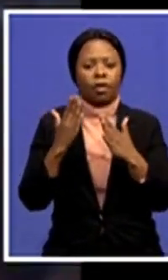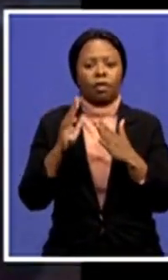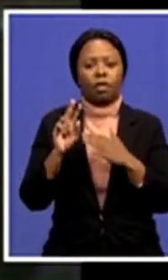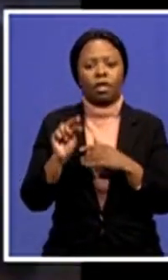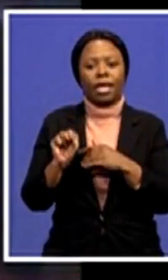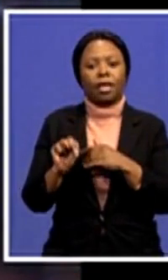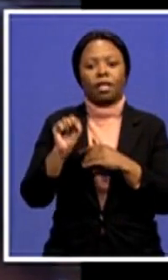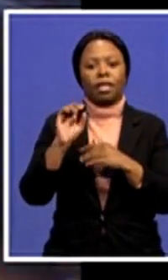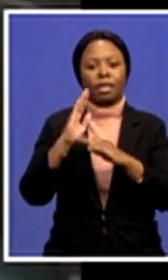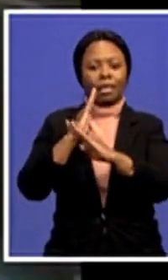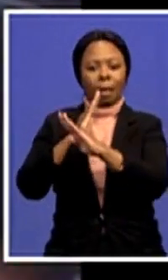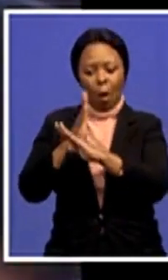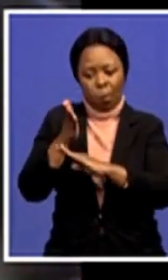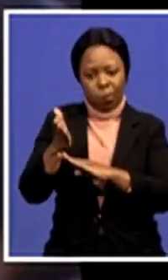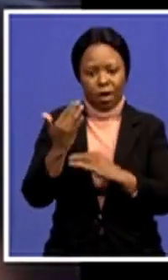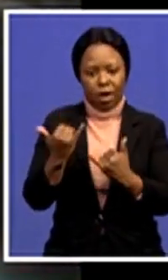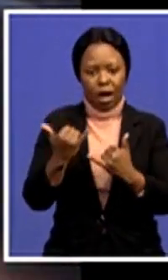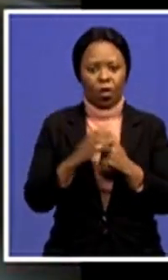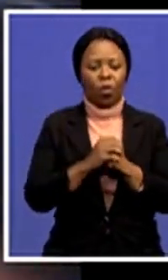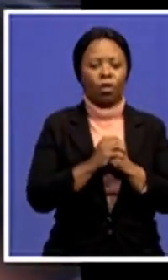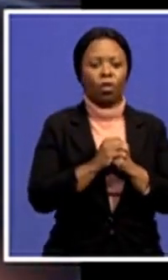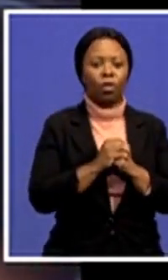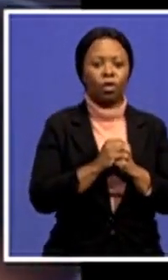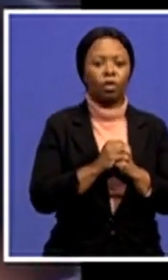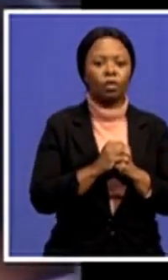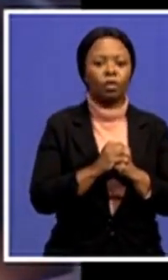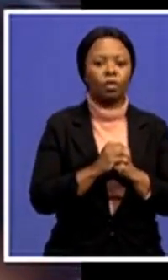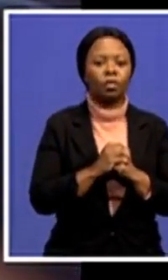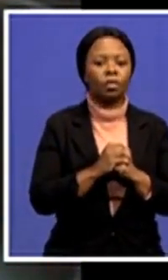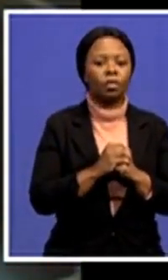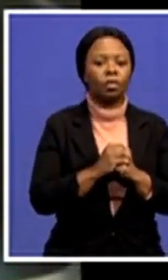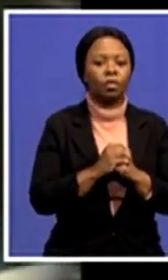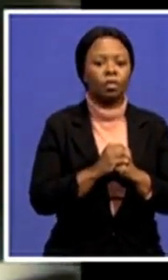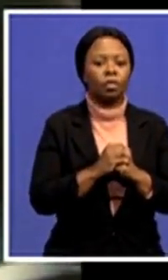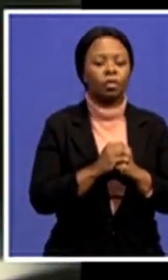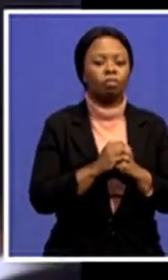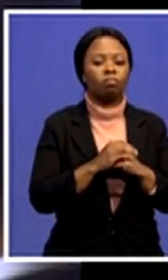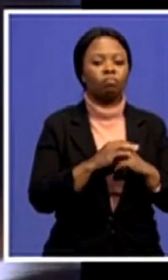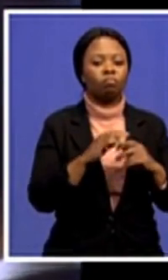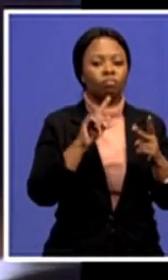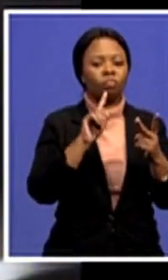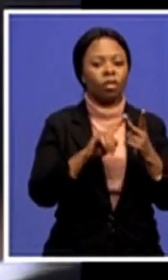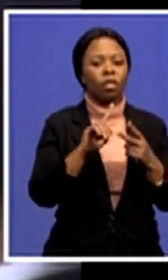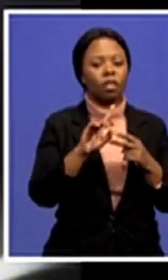have visited this country during the last two years.